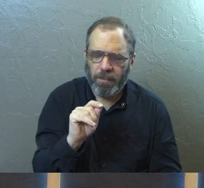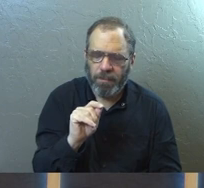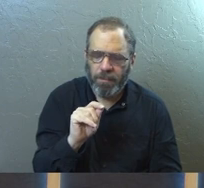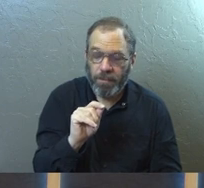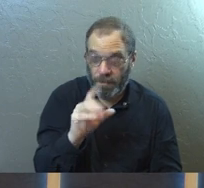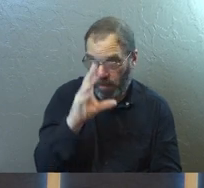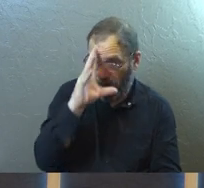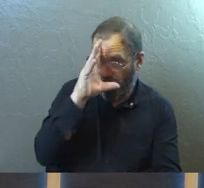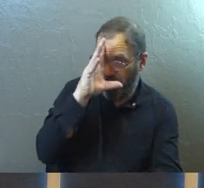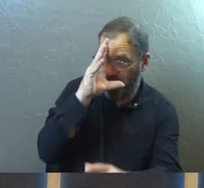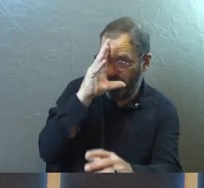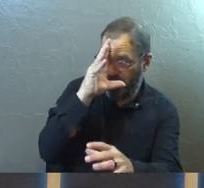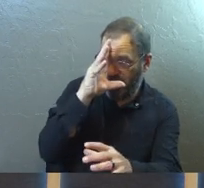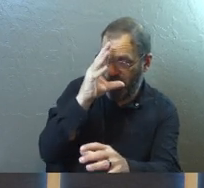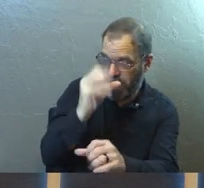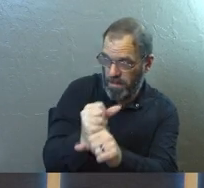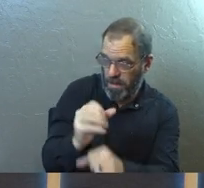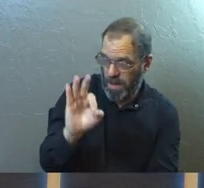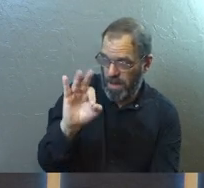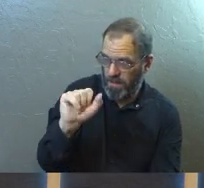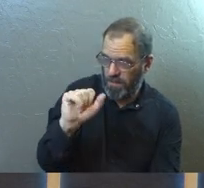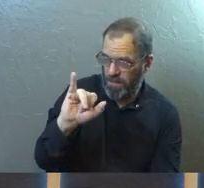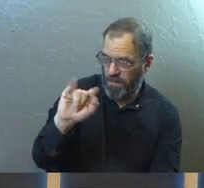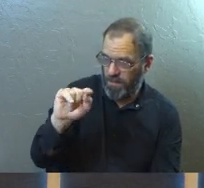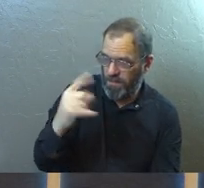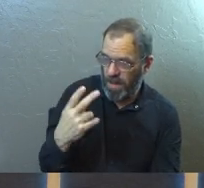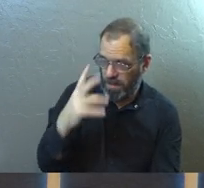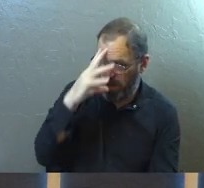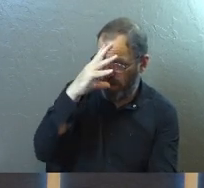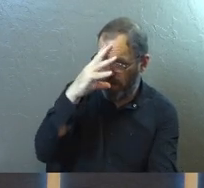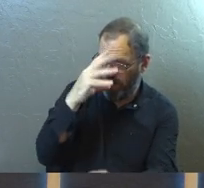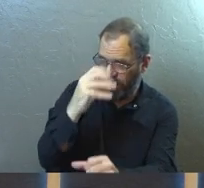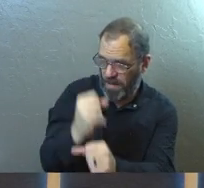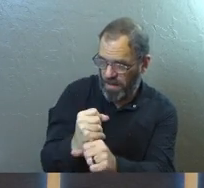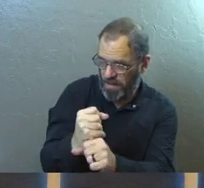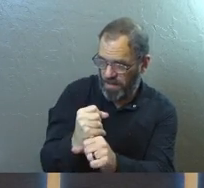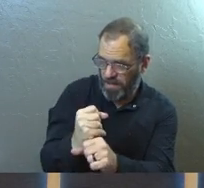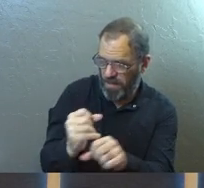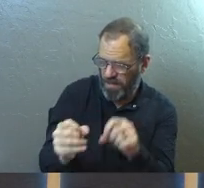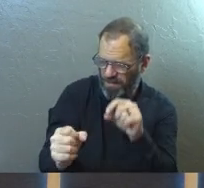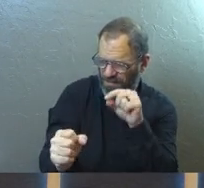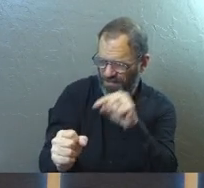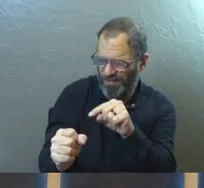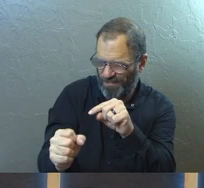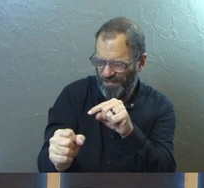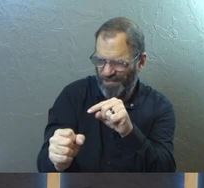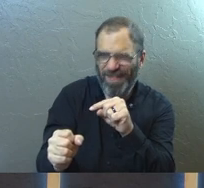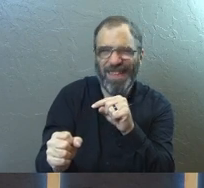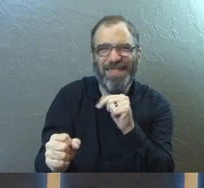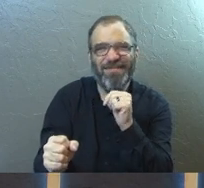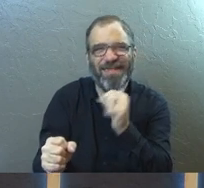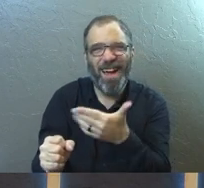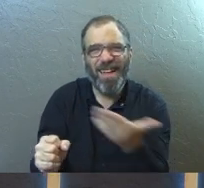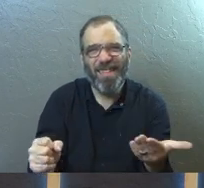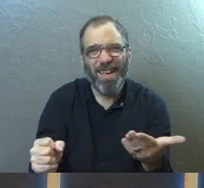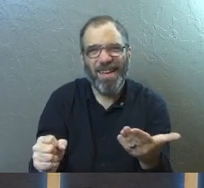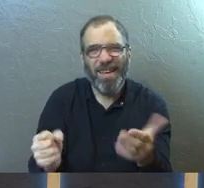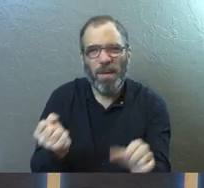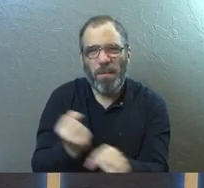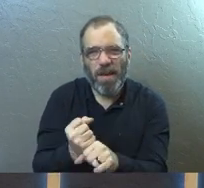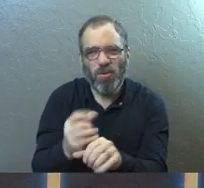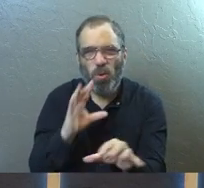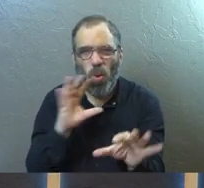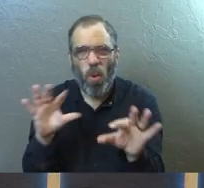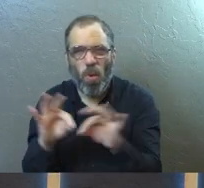Faith, faith is not some kind of a thing that makes you